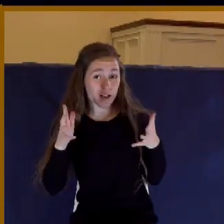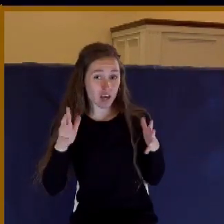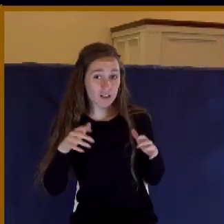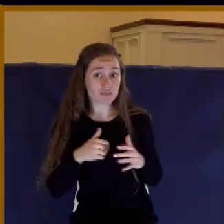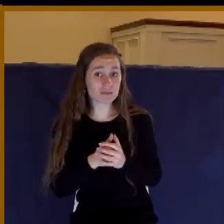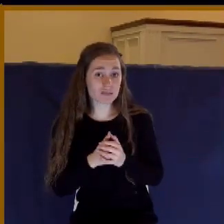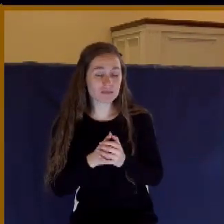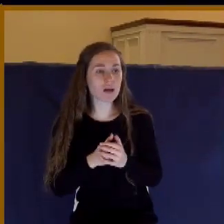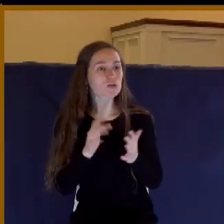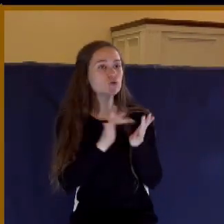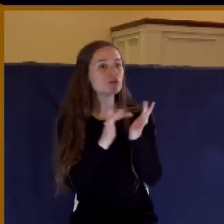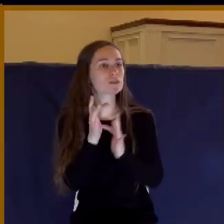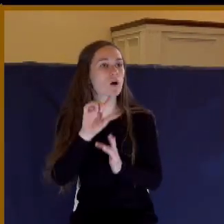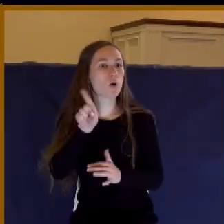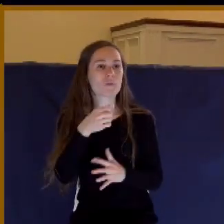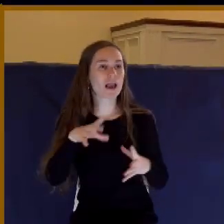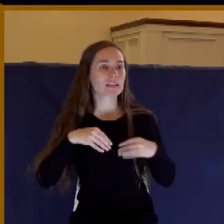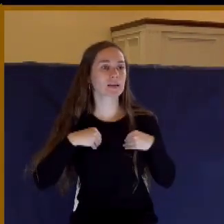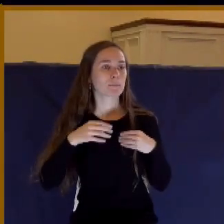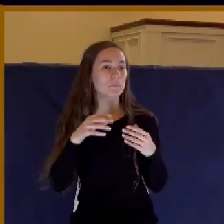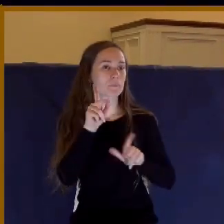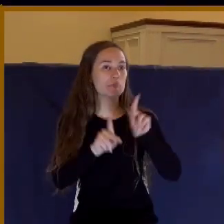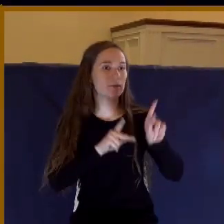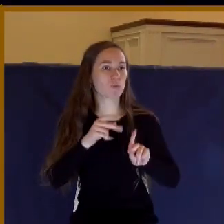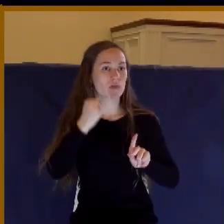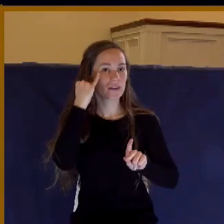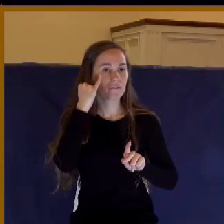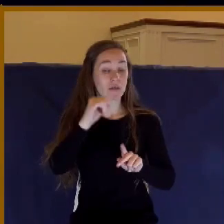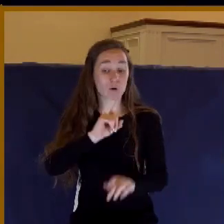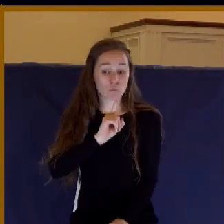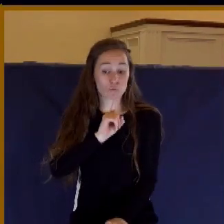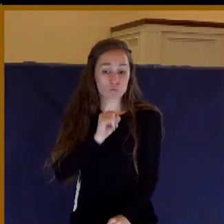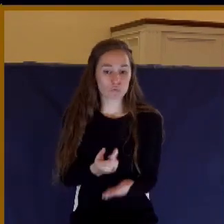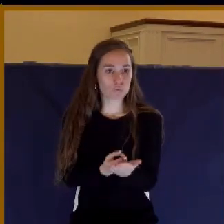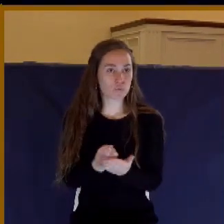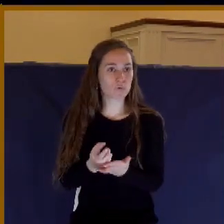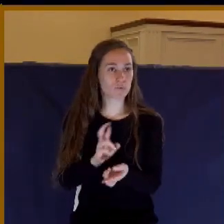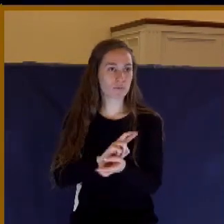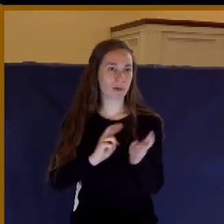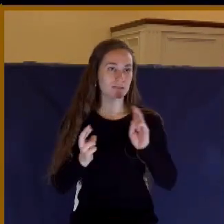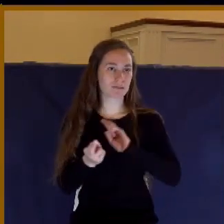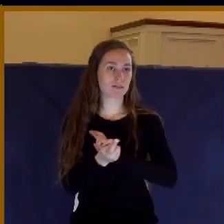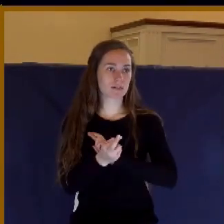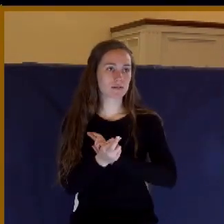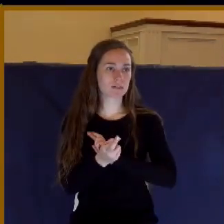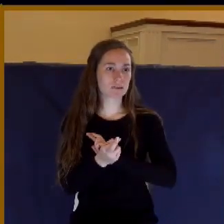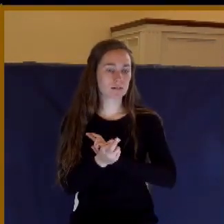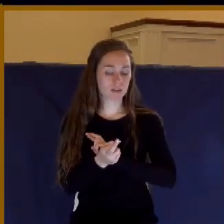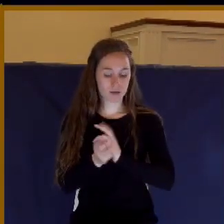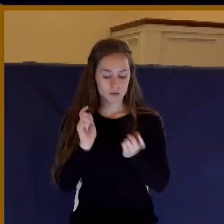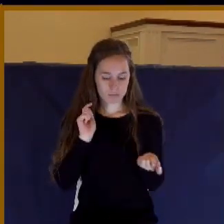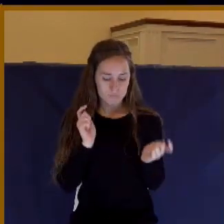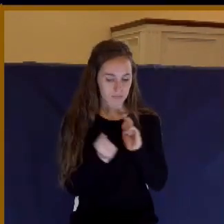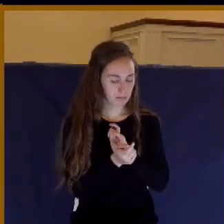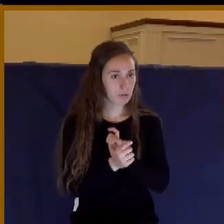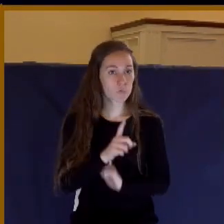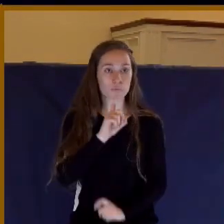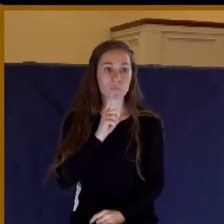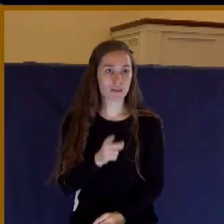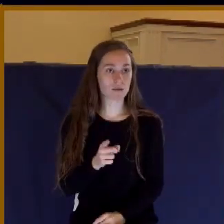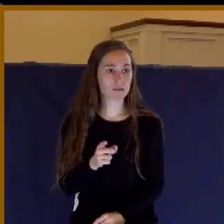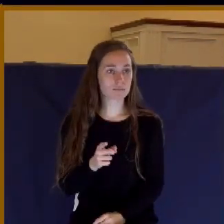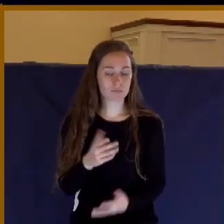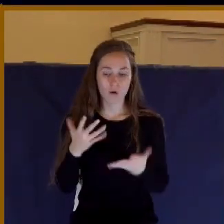And he only accepts those who are truly repentant, those who have truly put their faith in his